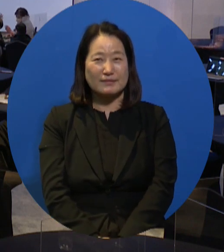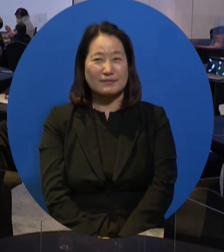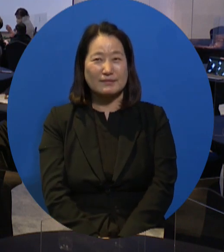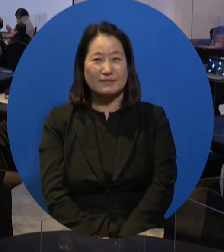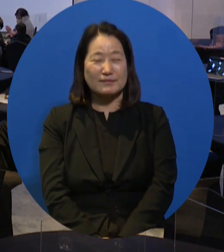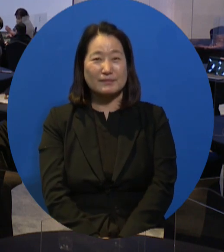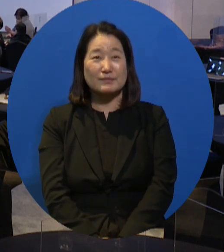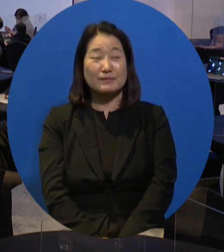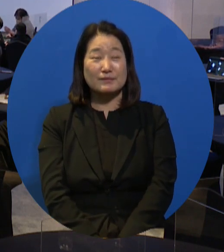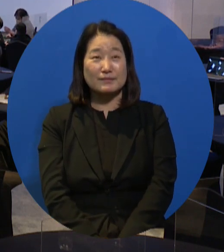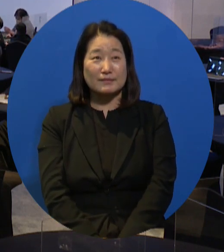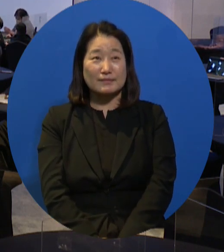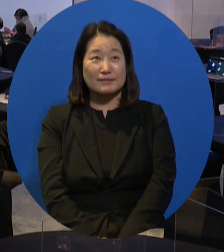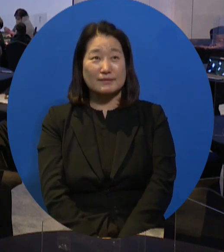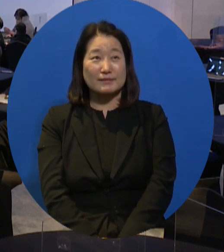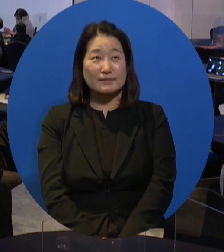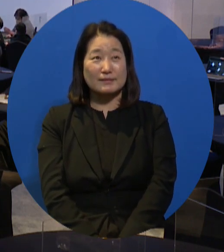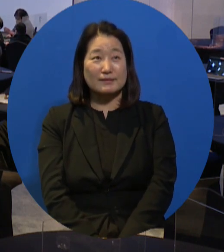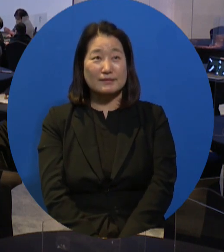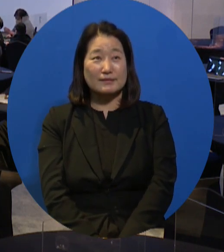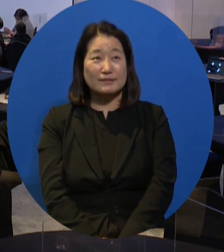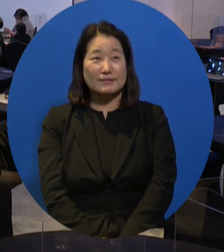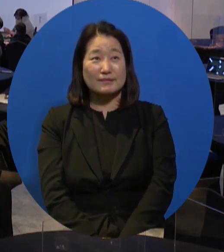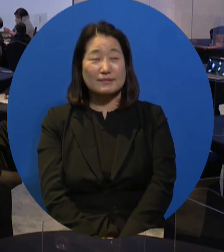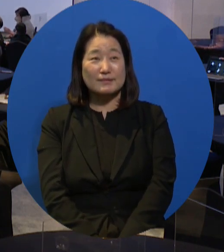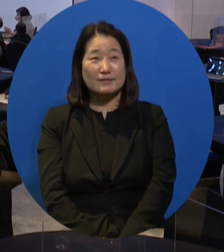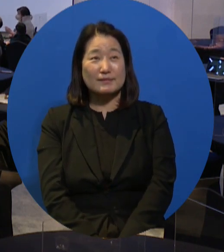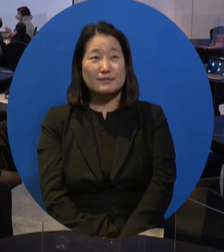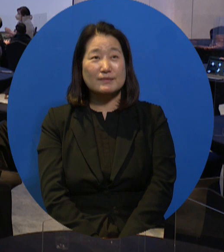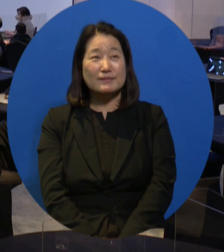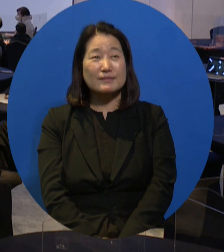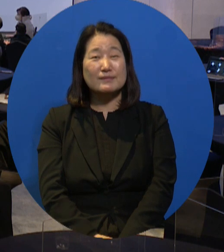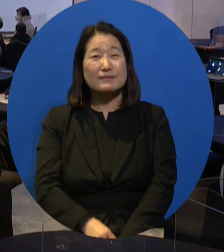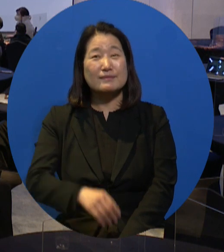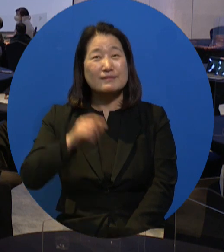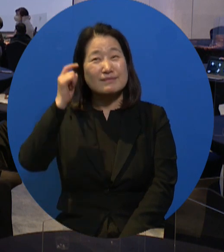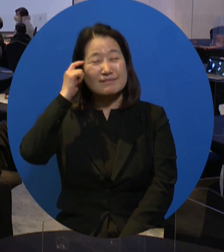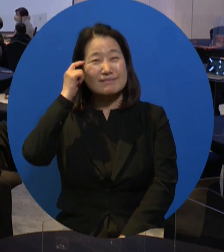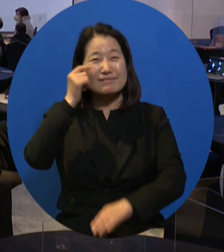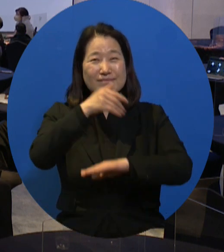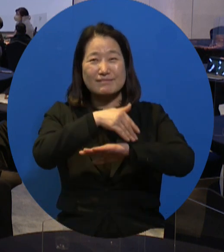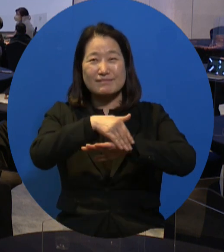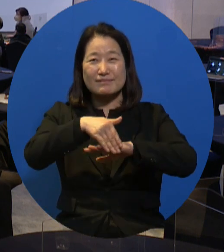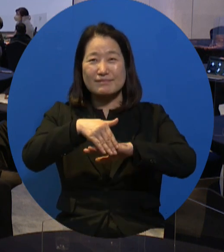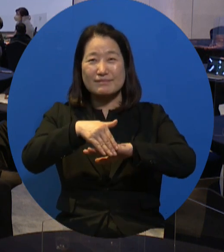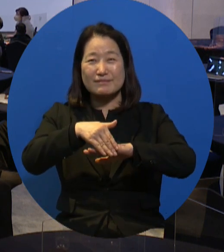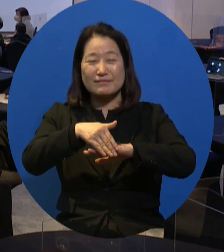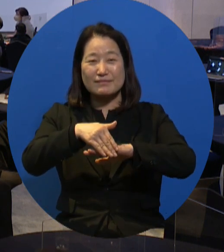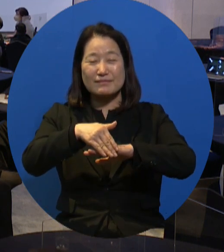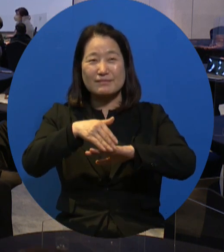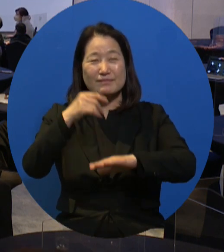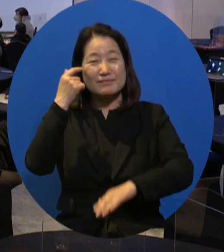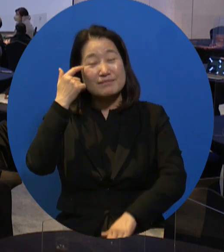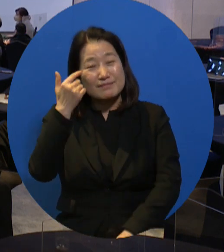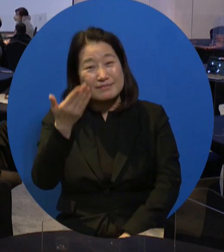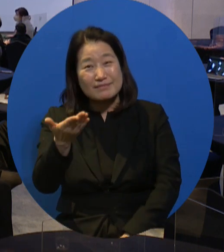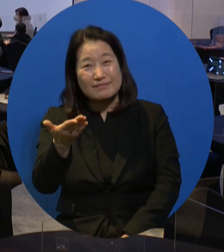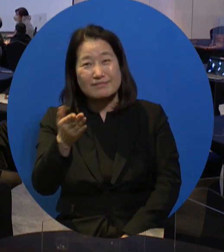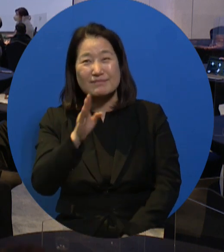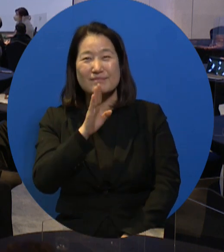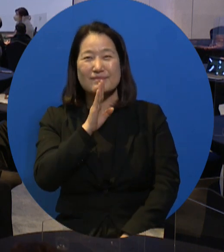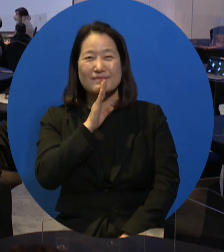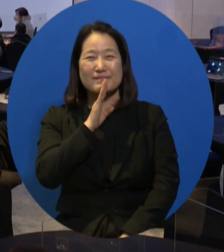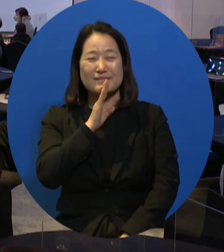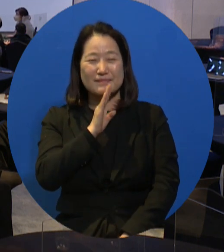Thank you. Thank So, Mr. Choi, are you? So you had this question because you had